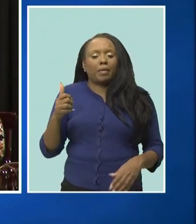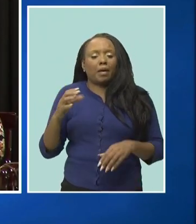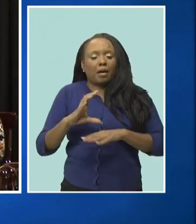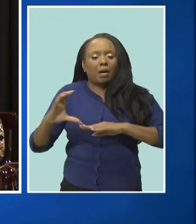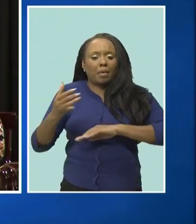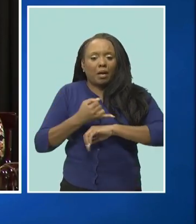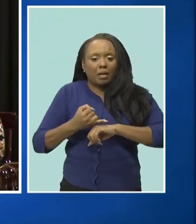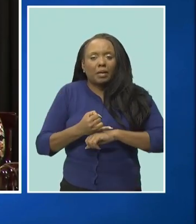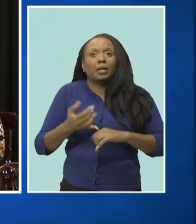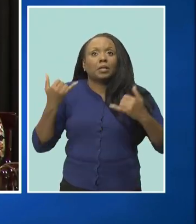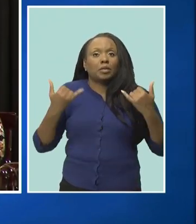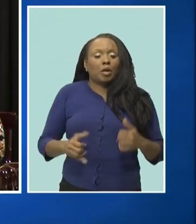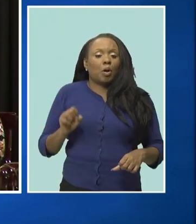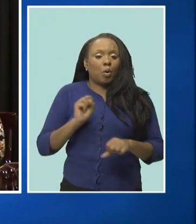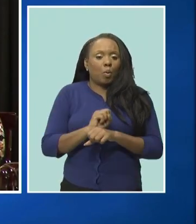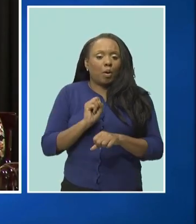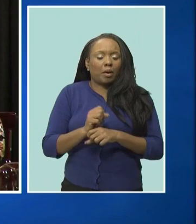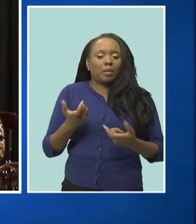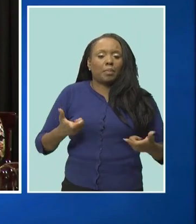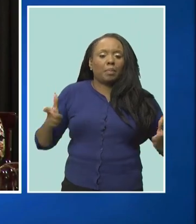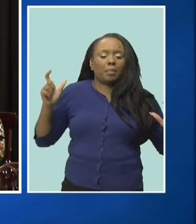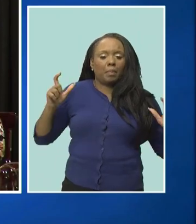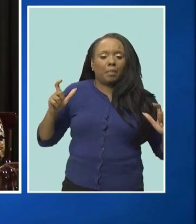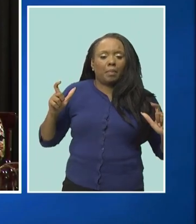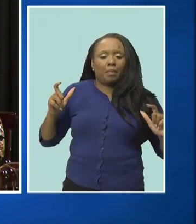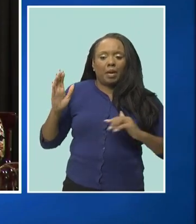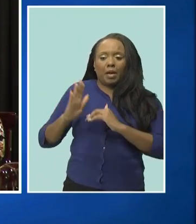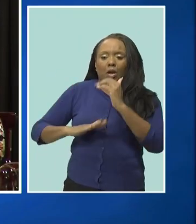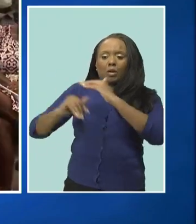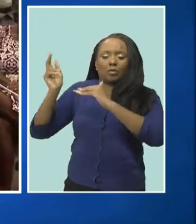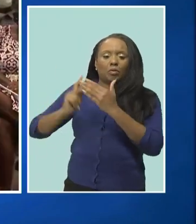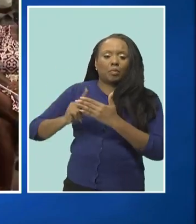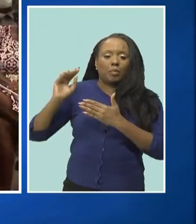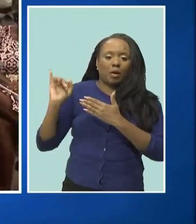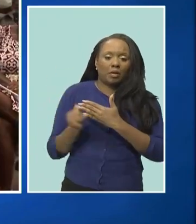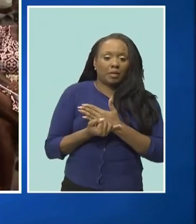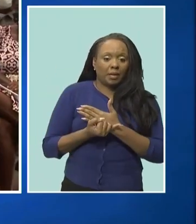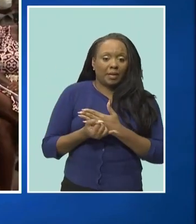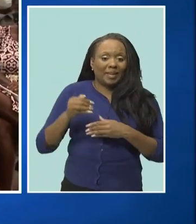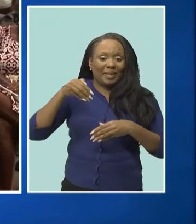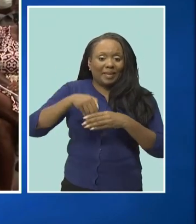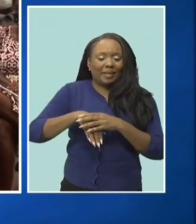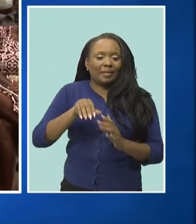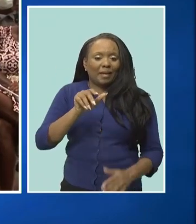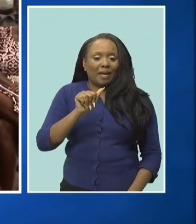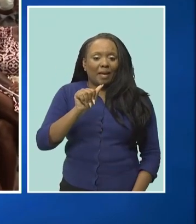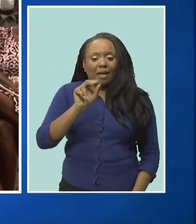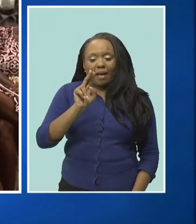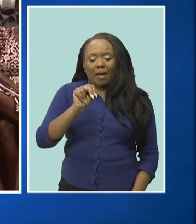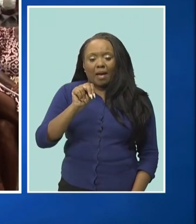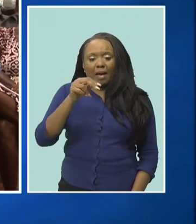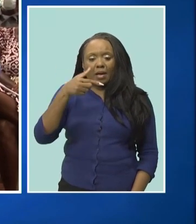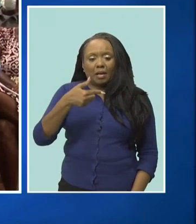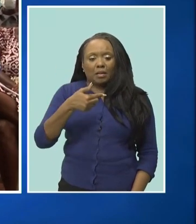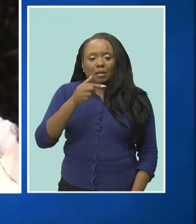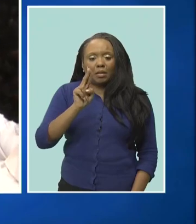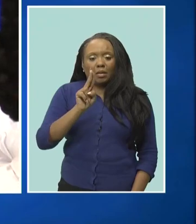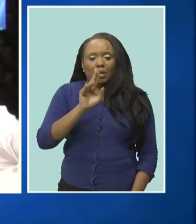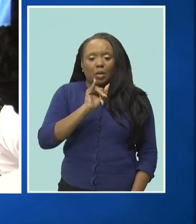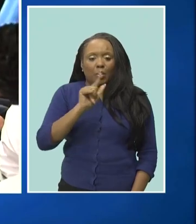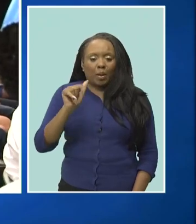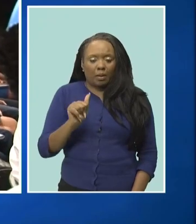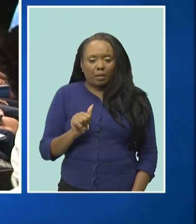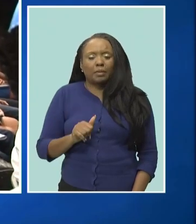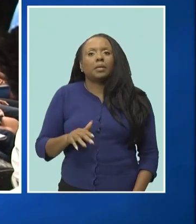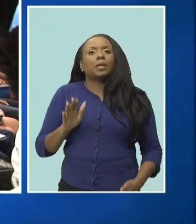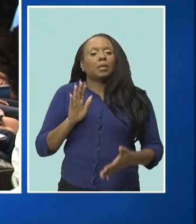construction project in anguilla dr brown also says the school has already had discussions with the national